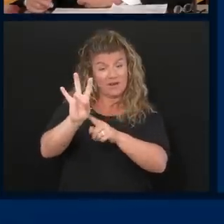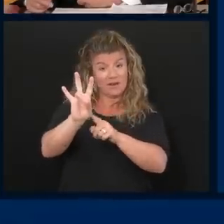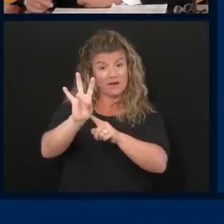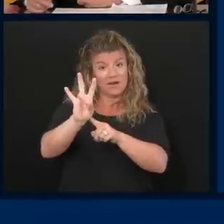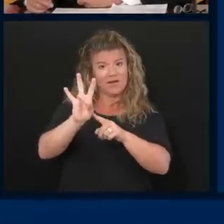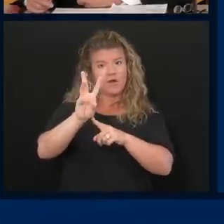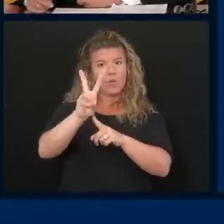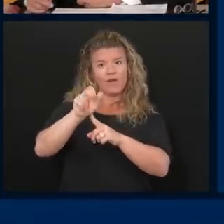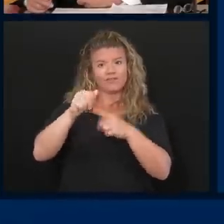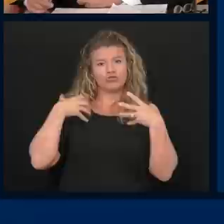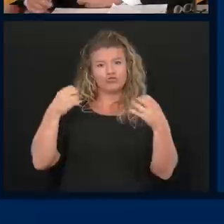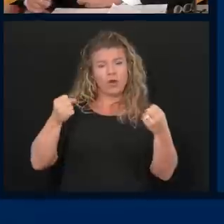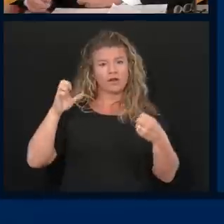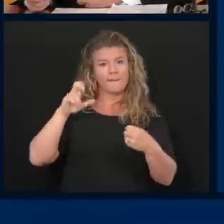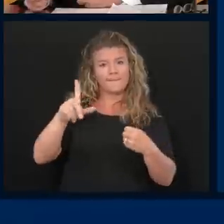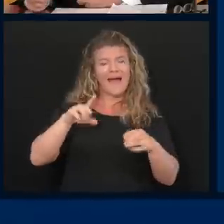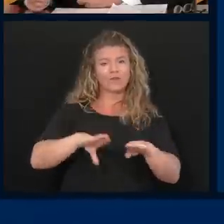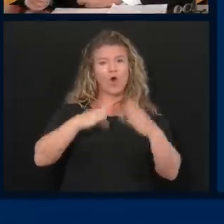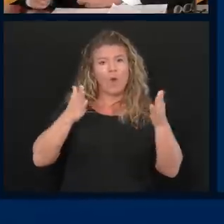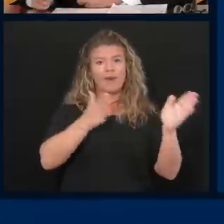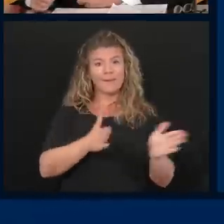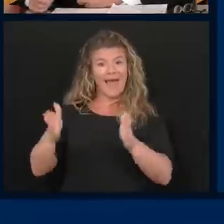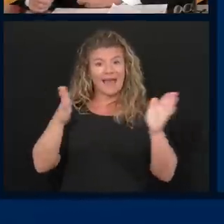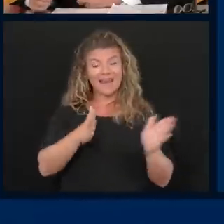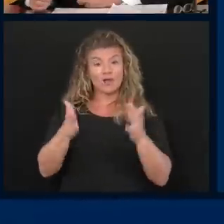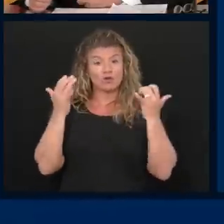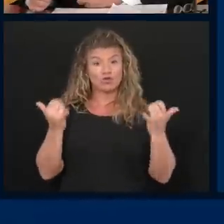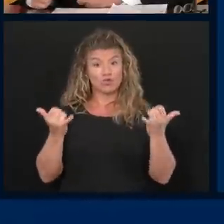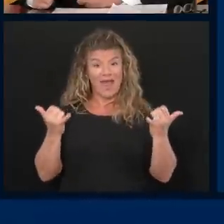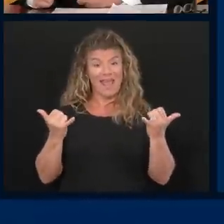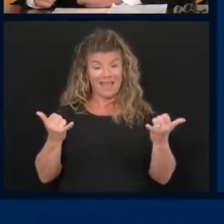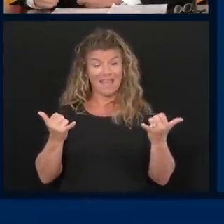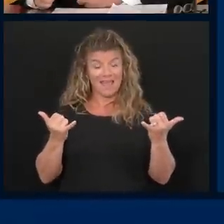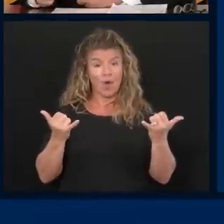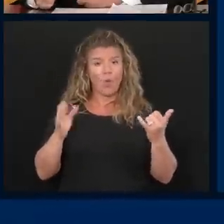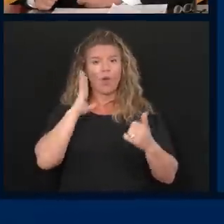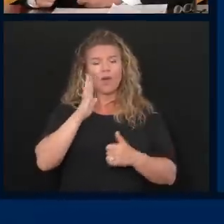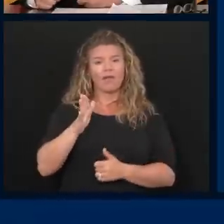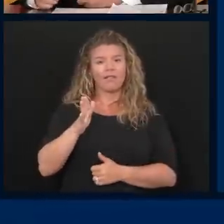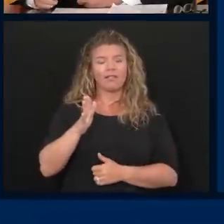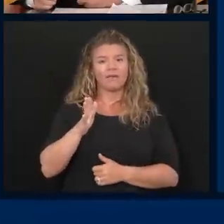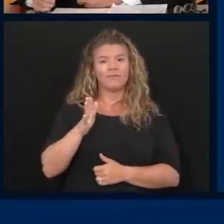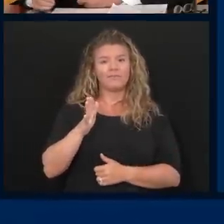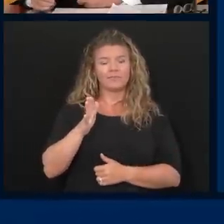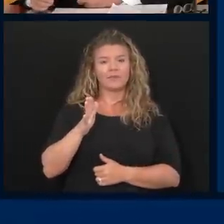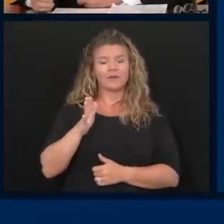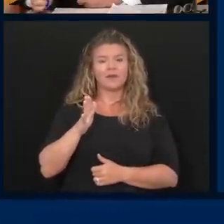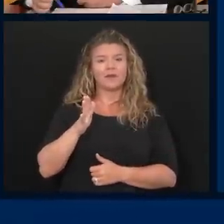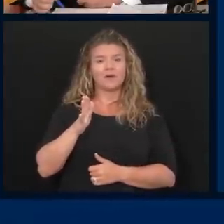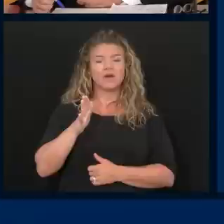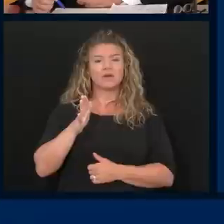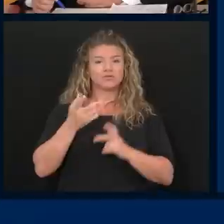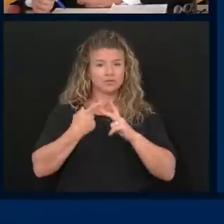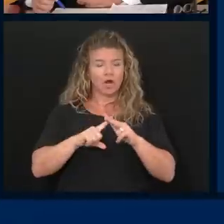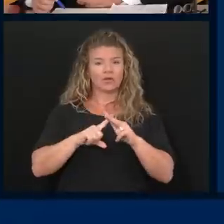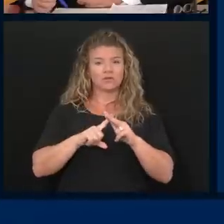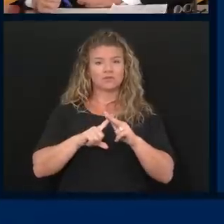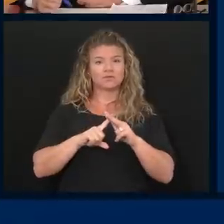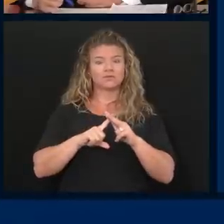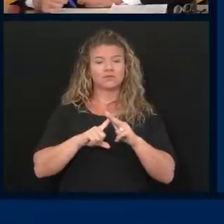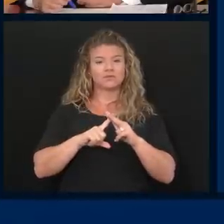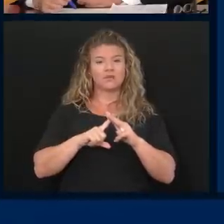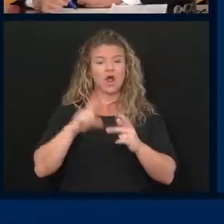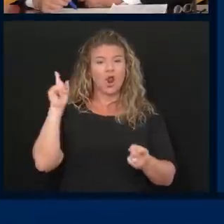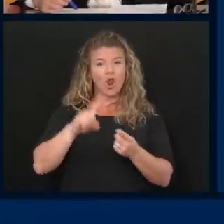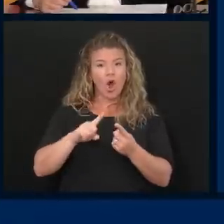the comeback, reopening plan. Today, you know, we're going to, we're going to, you know, start low